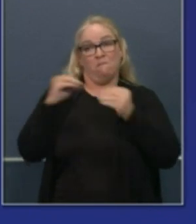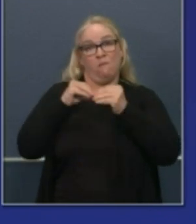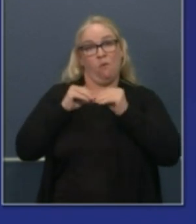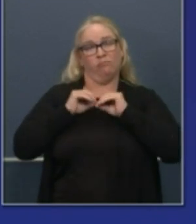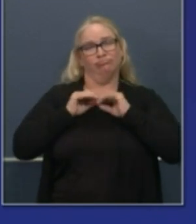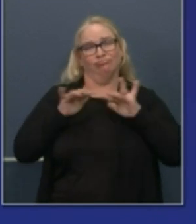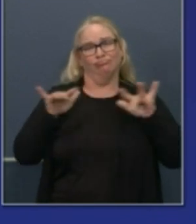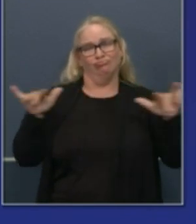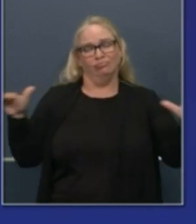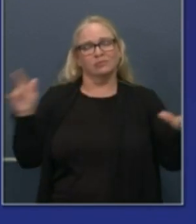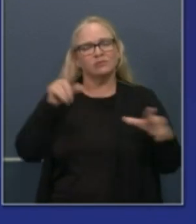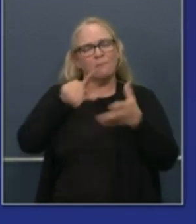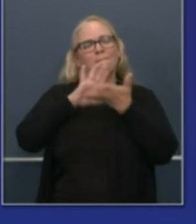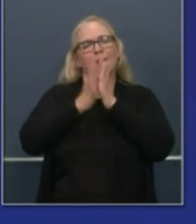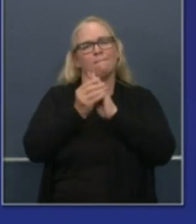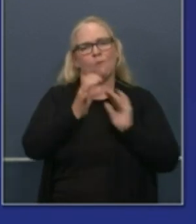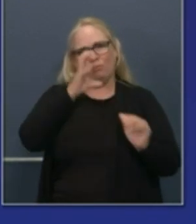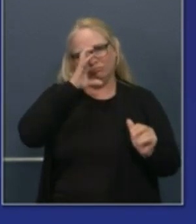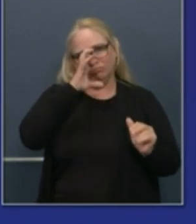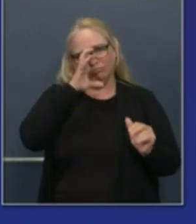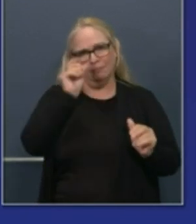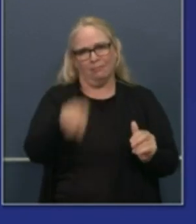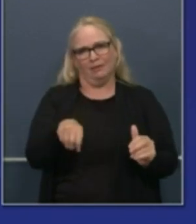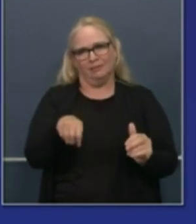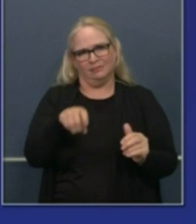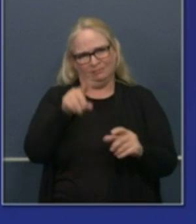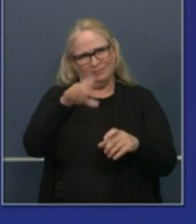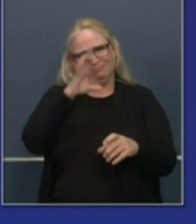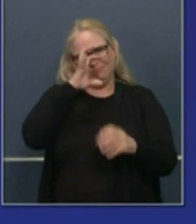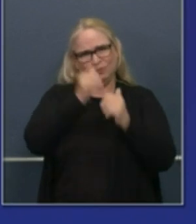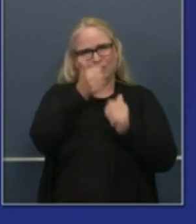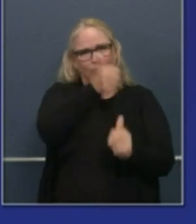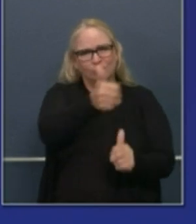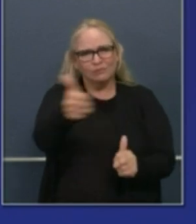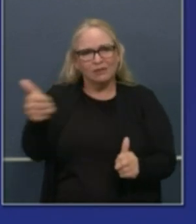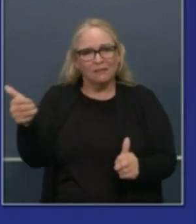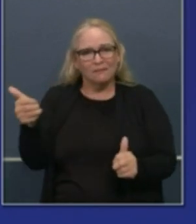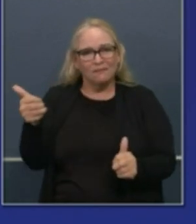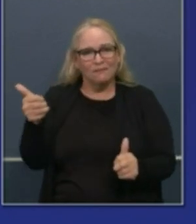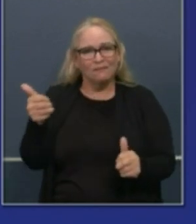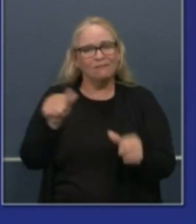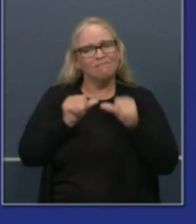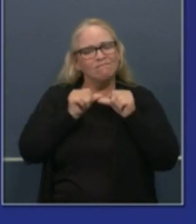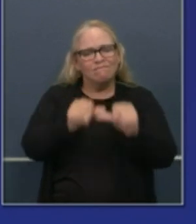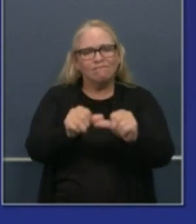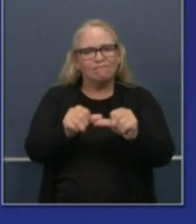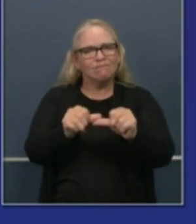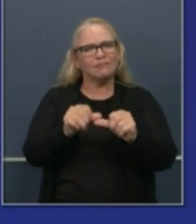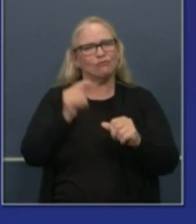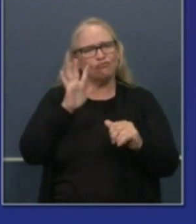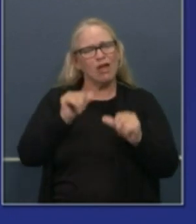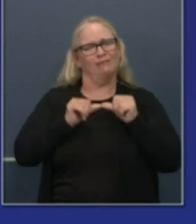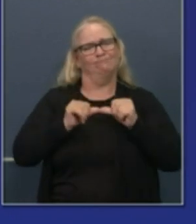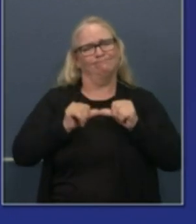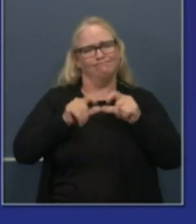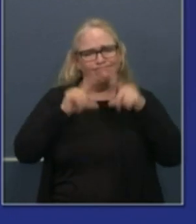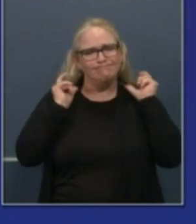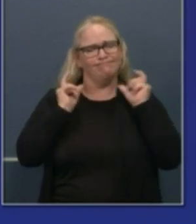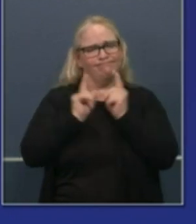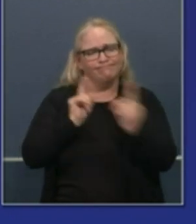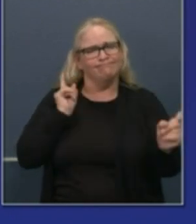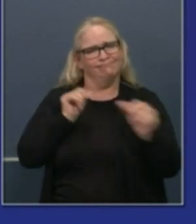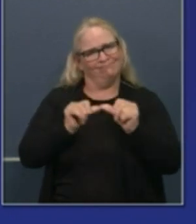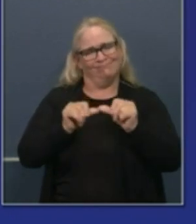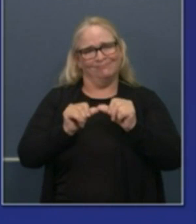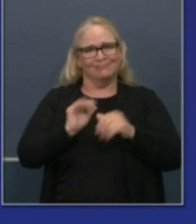if we're going to move past this more expeditiously. Last week on Monday I put out this new dimmer actions